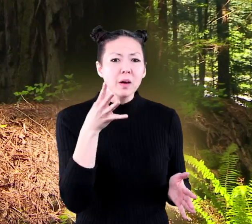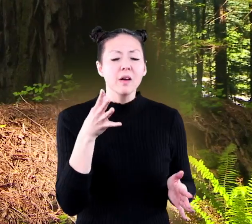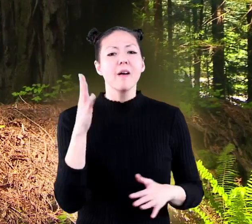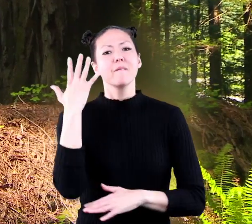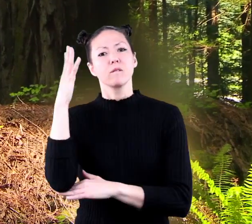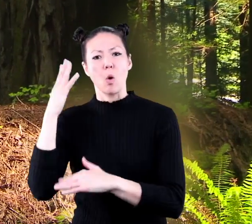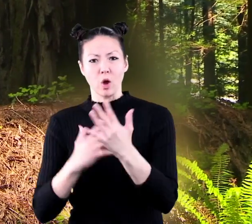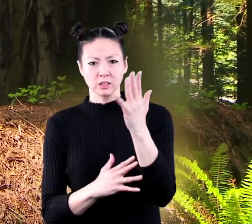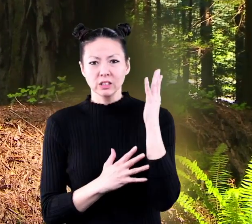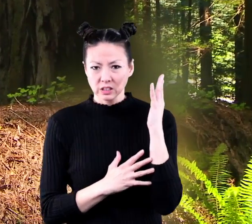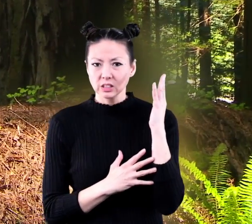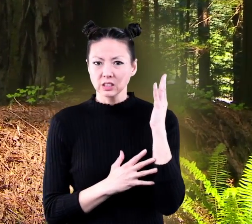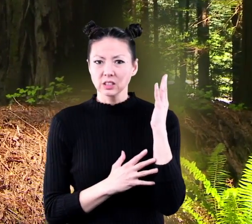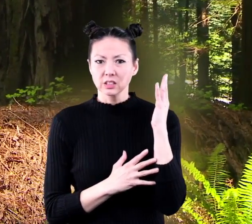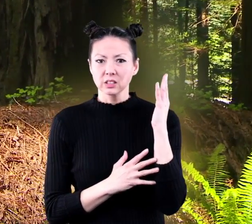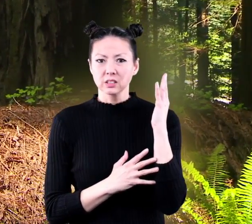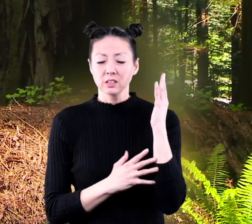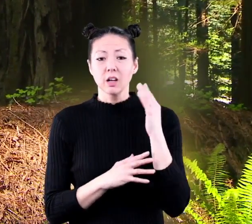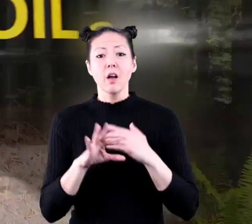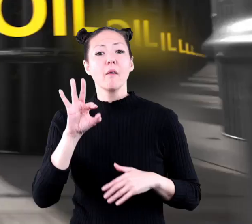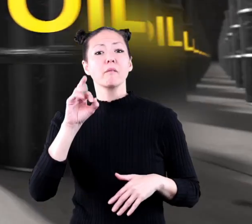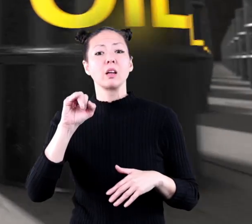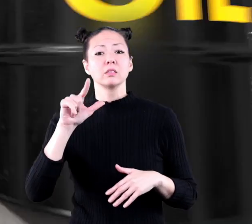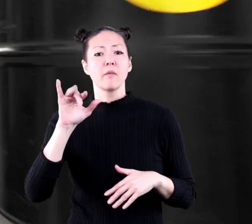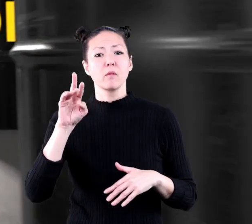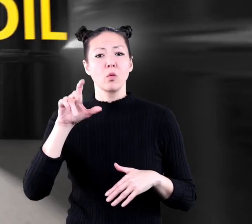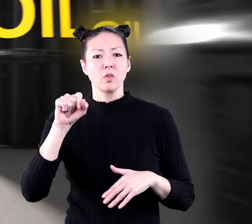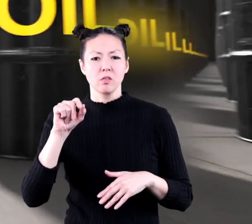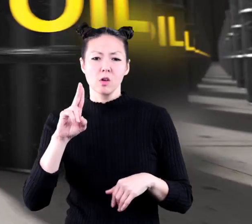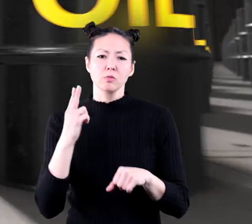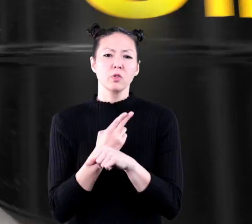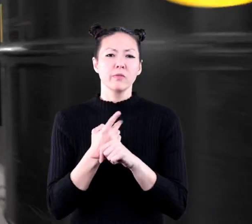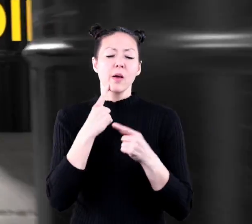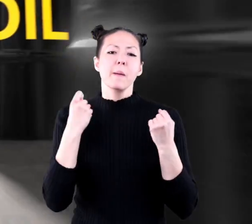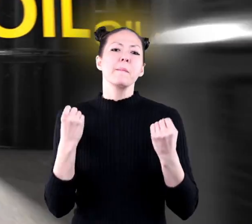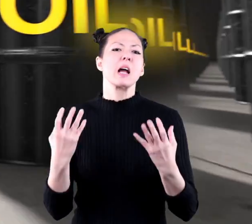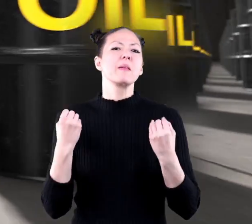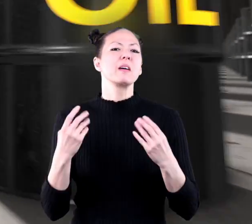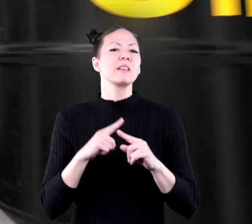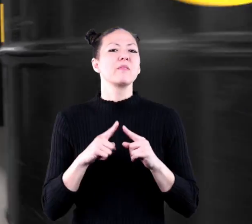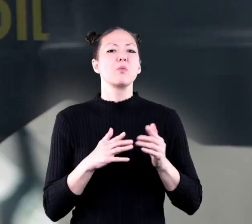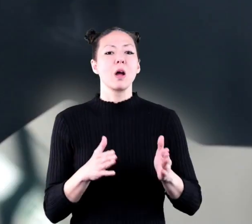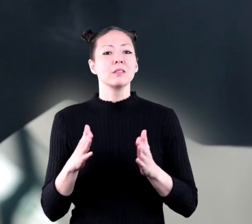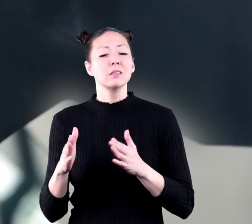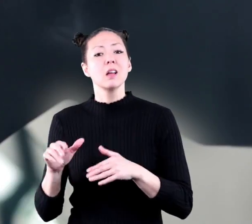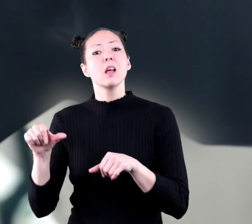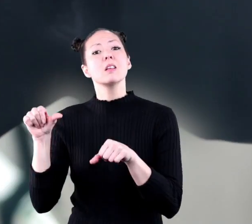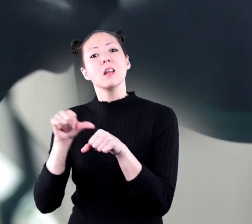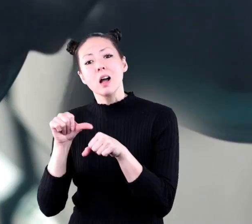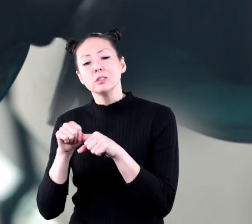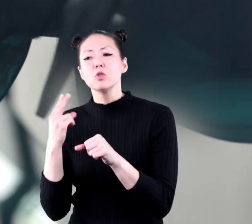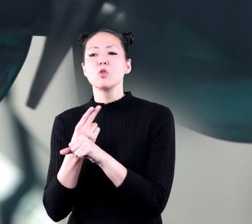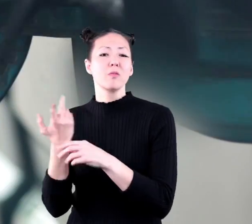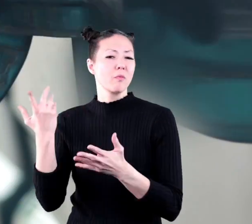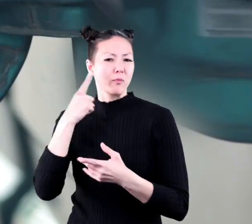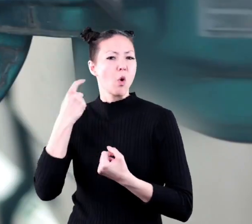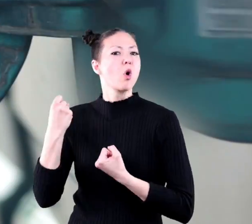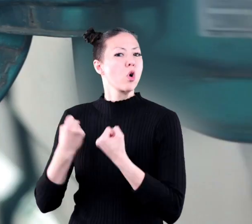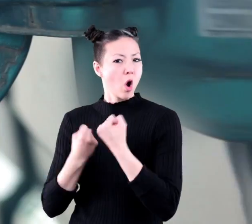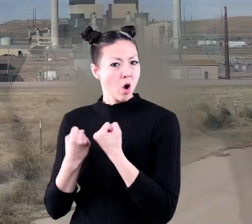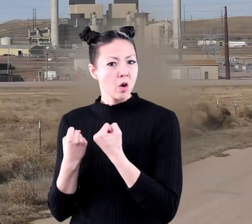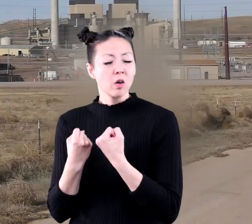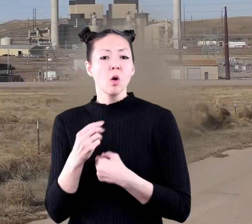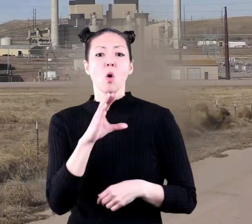and forests. Fossil fuels are used in many ways. Gasoline is used in cars,